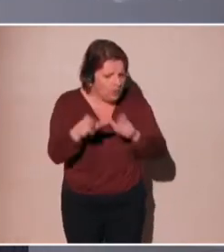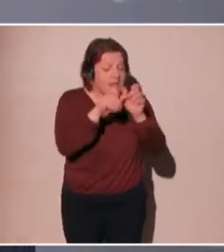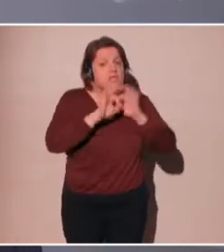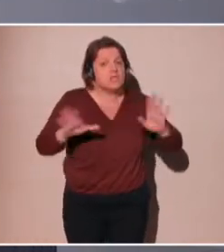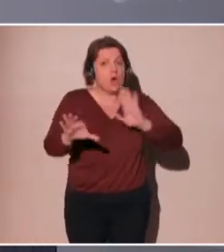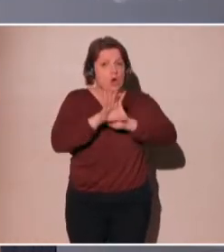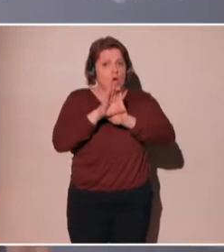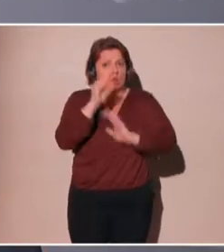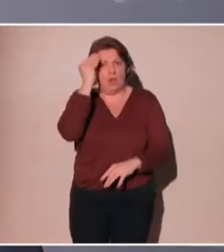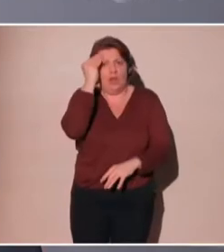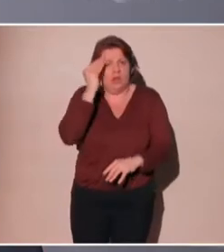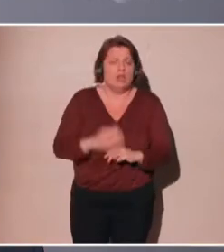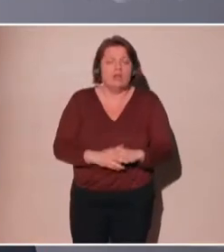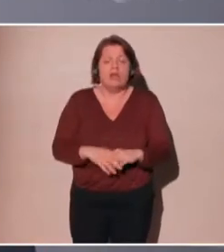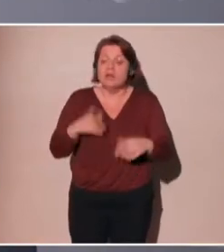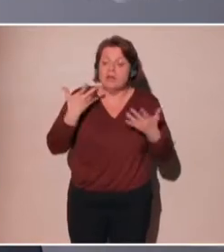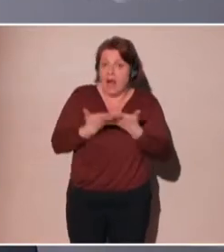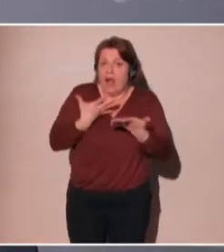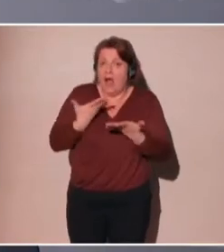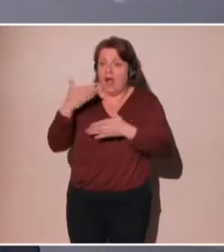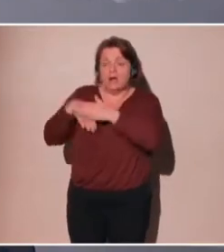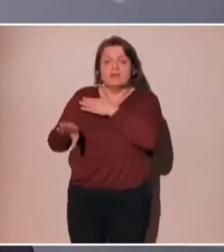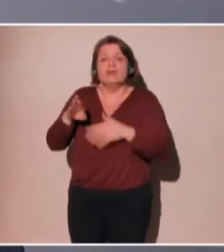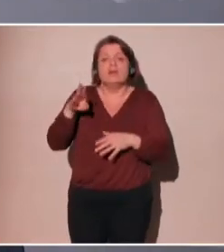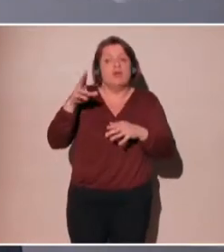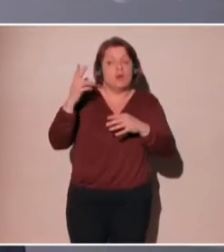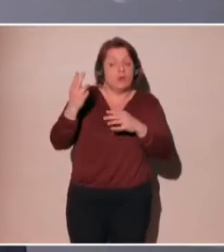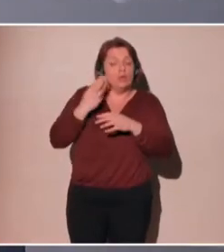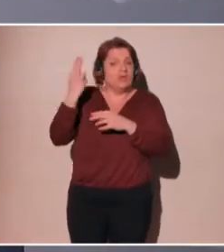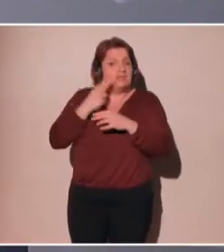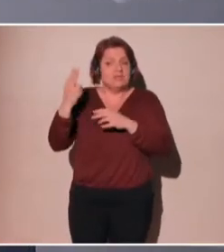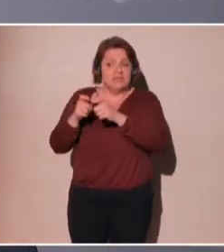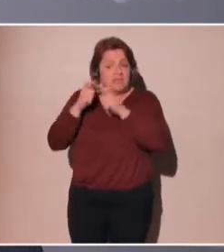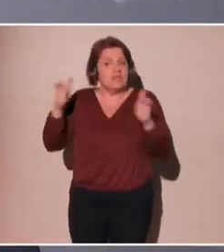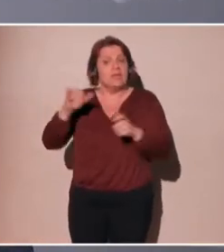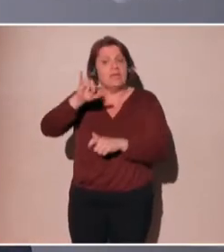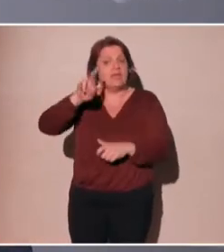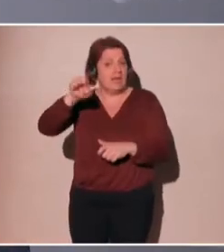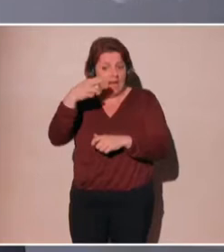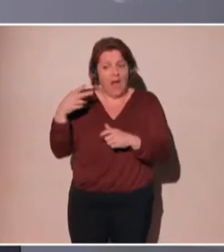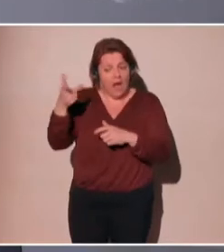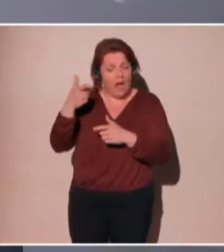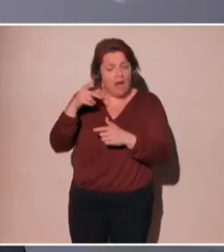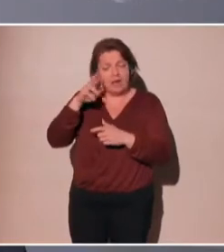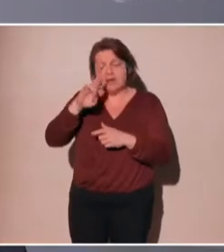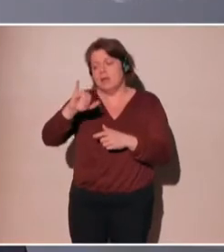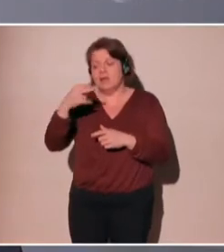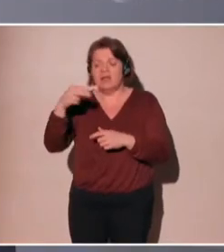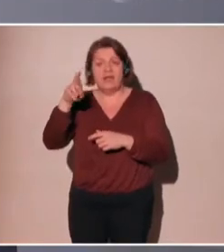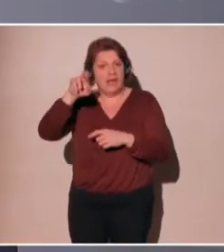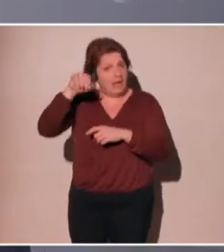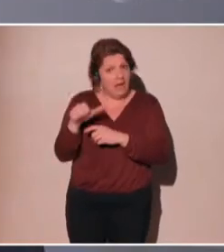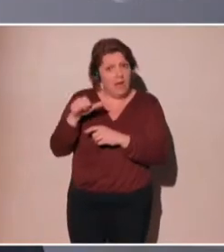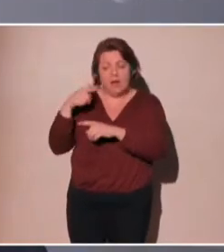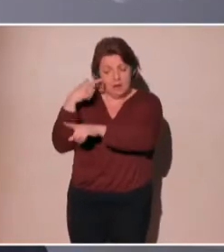auditing the algorithm without knowing the code. Lots of people are doing research in this area. And the idea